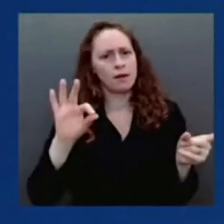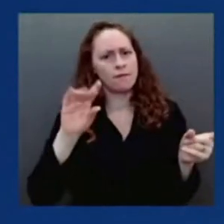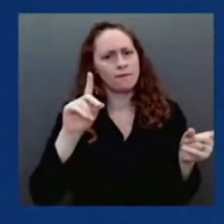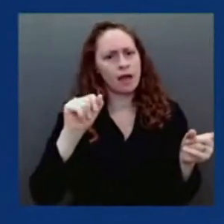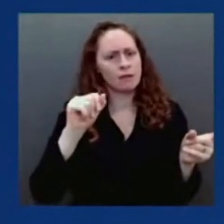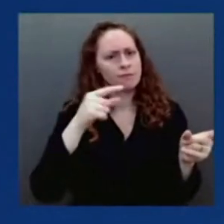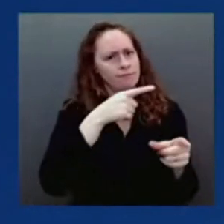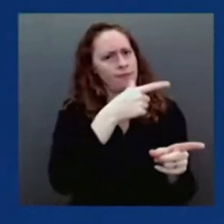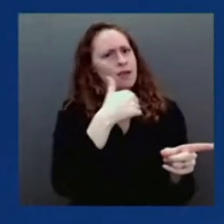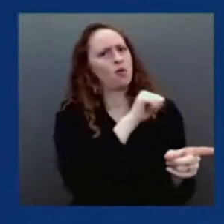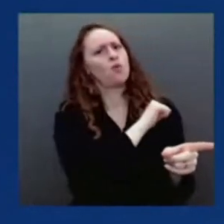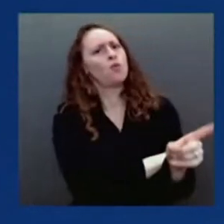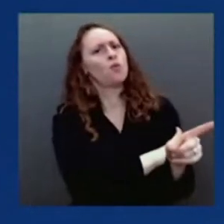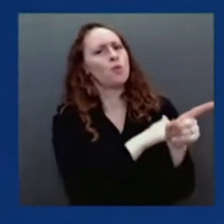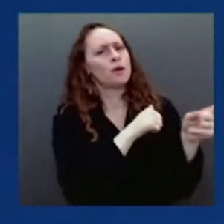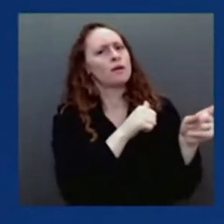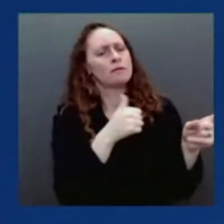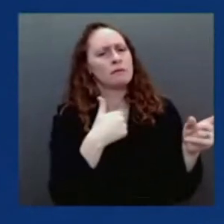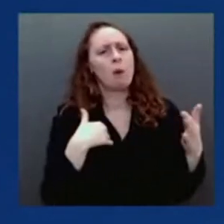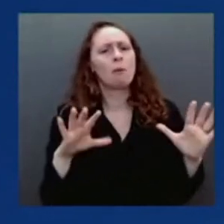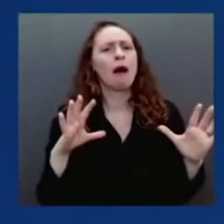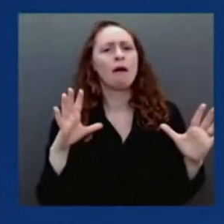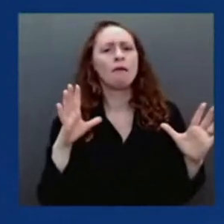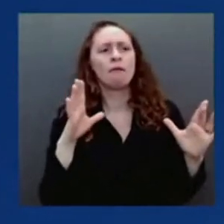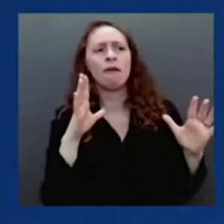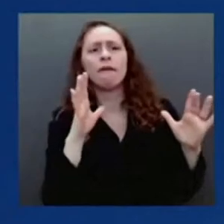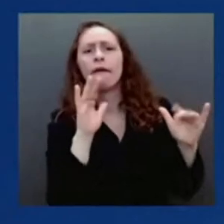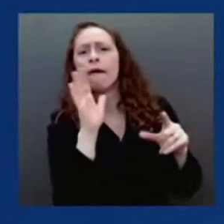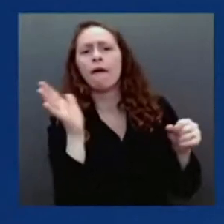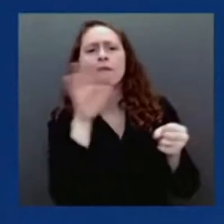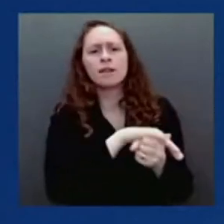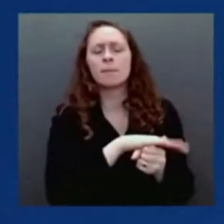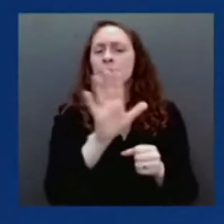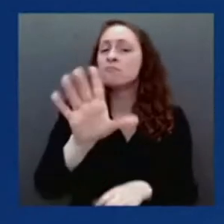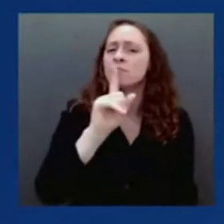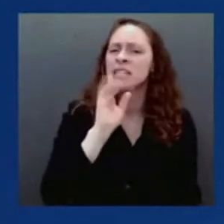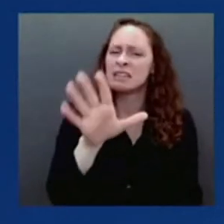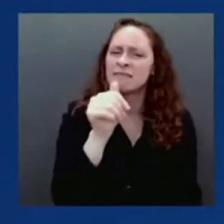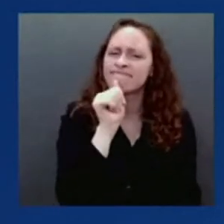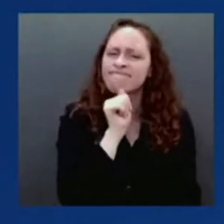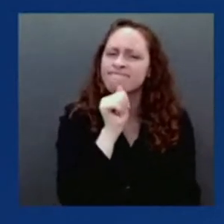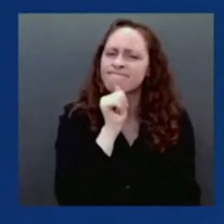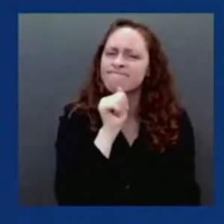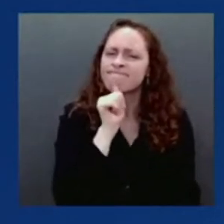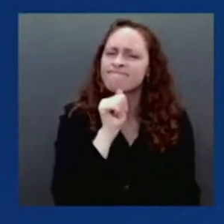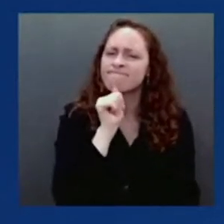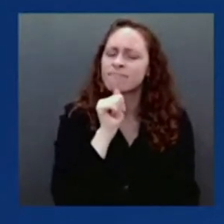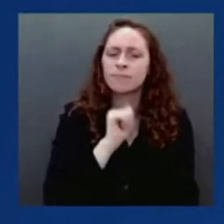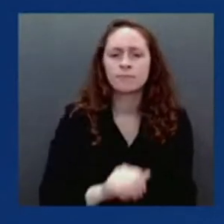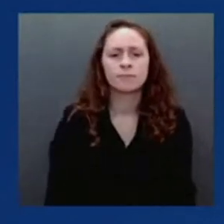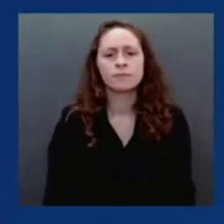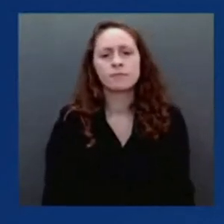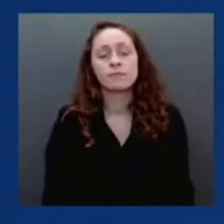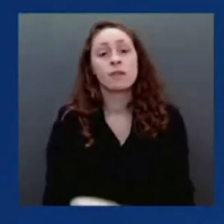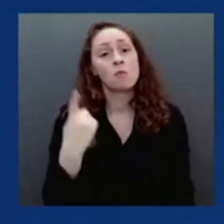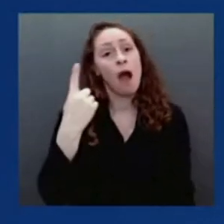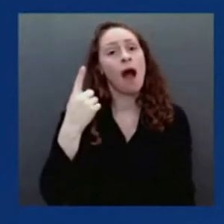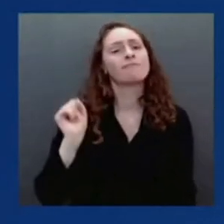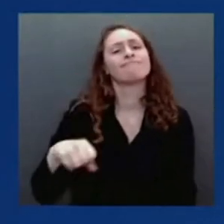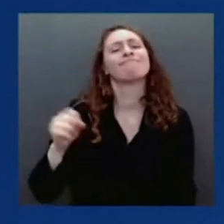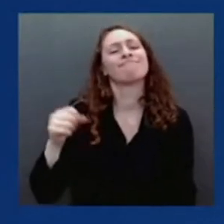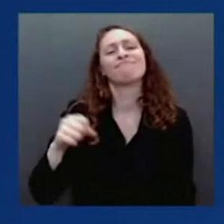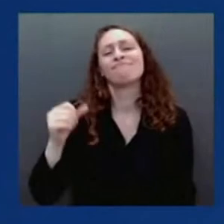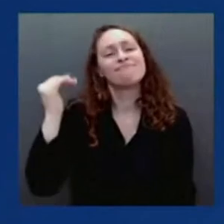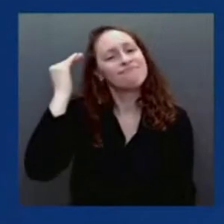patient and know one thing for sure, that that's why the system works. Because the FDA is very